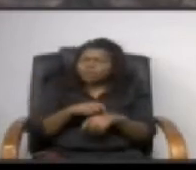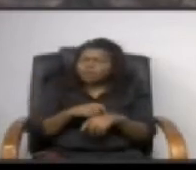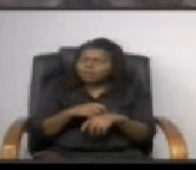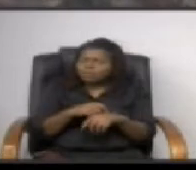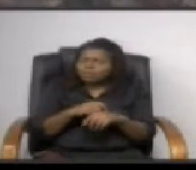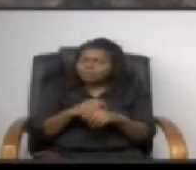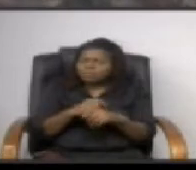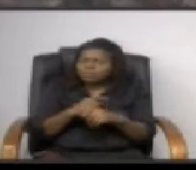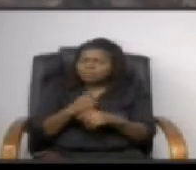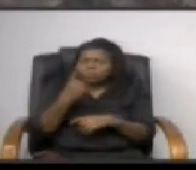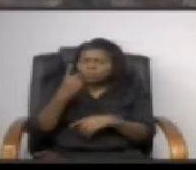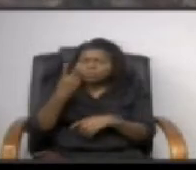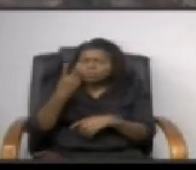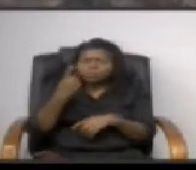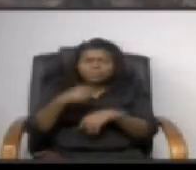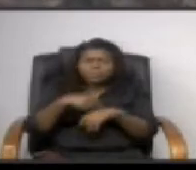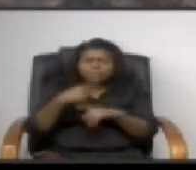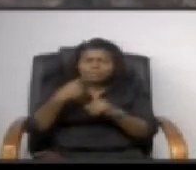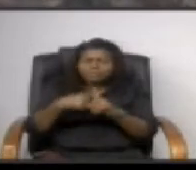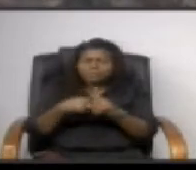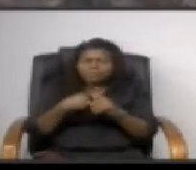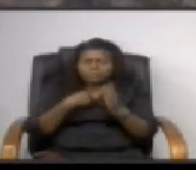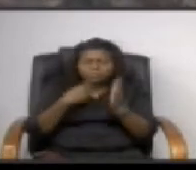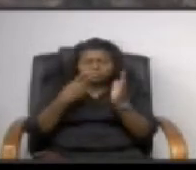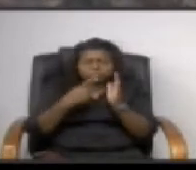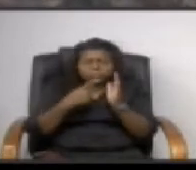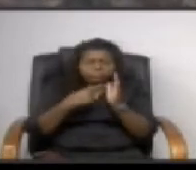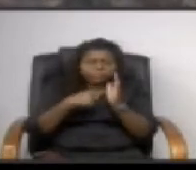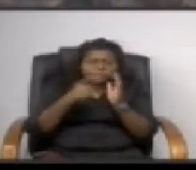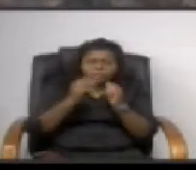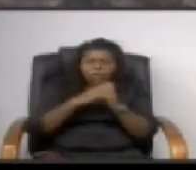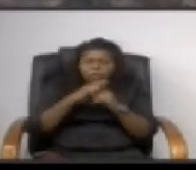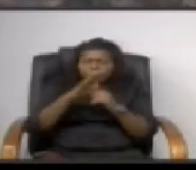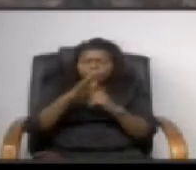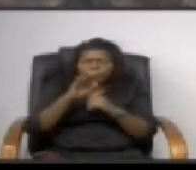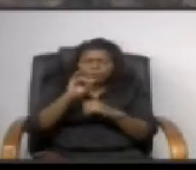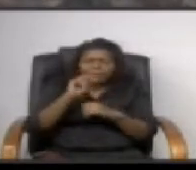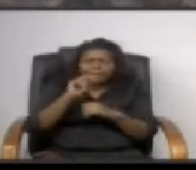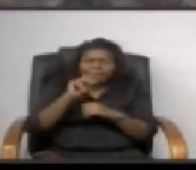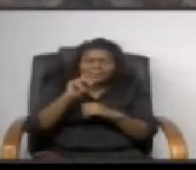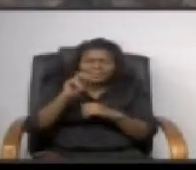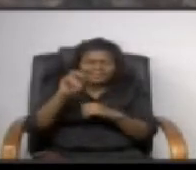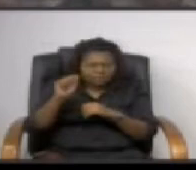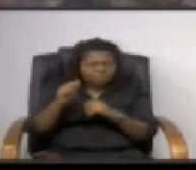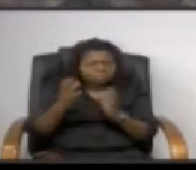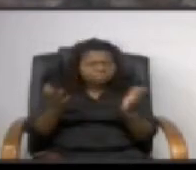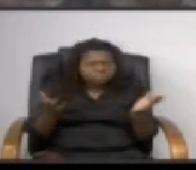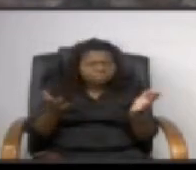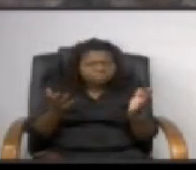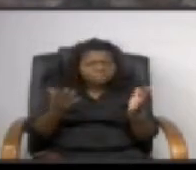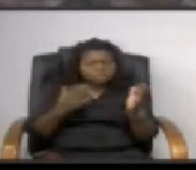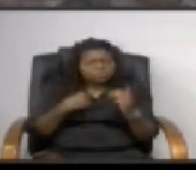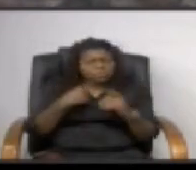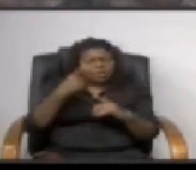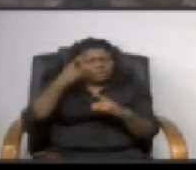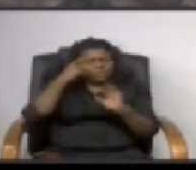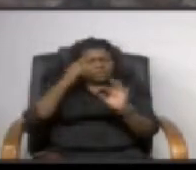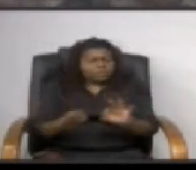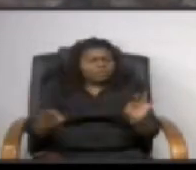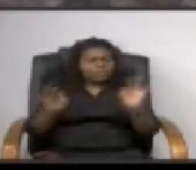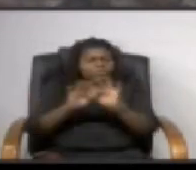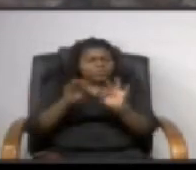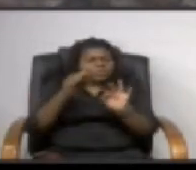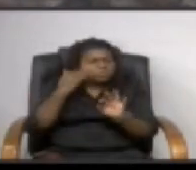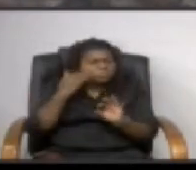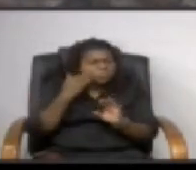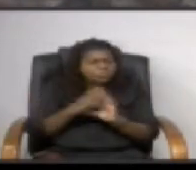least once or twice a month to check on their their antenna so i i think that's very important to know and we have met with um